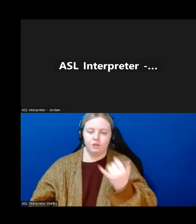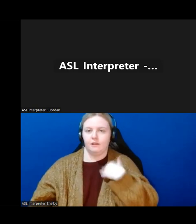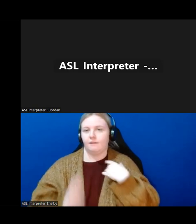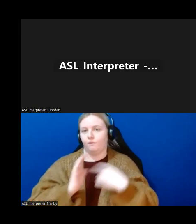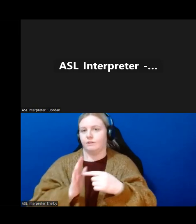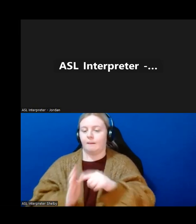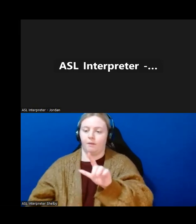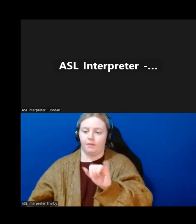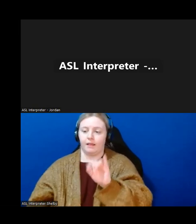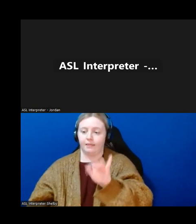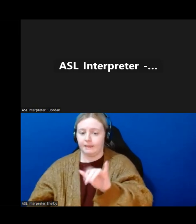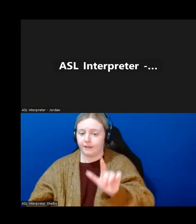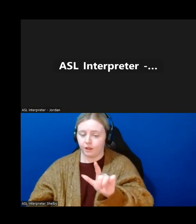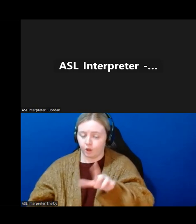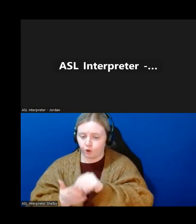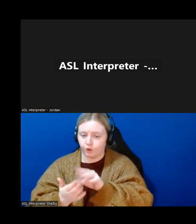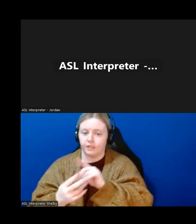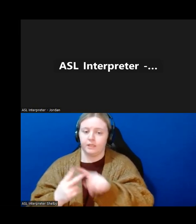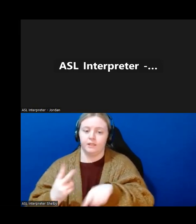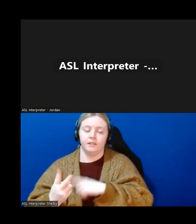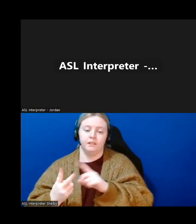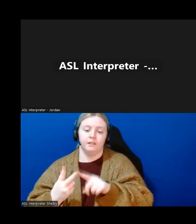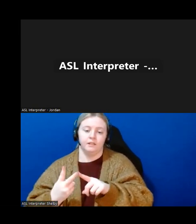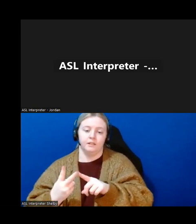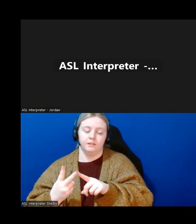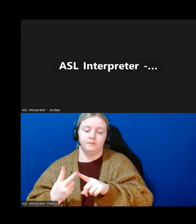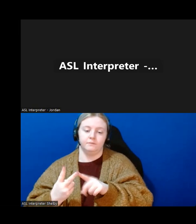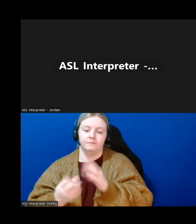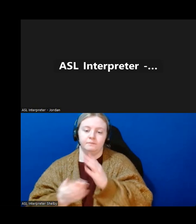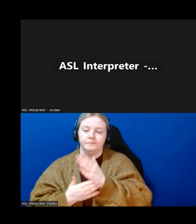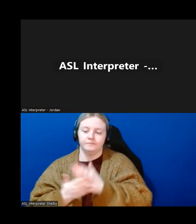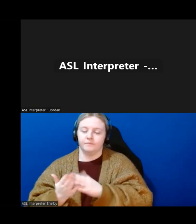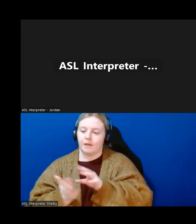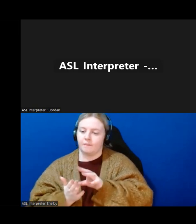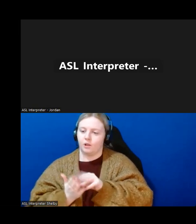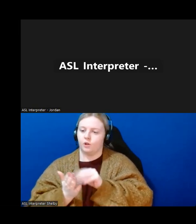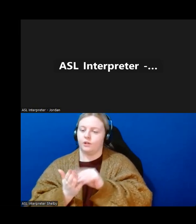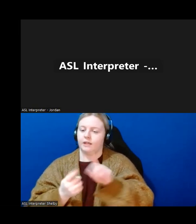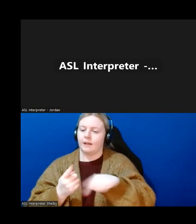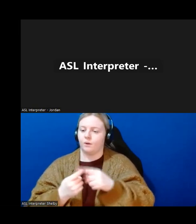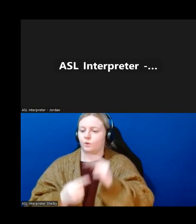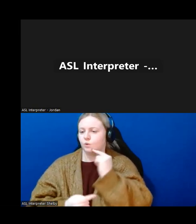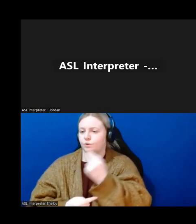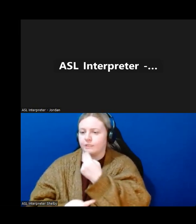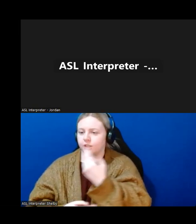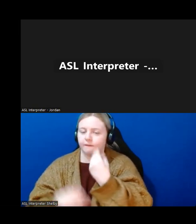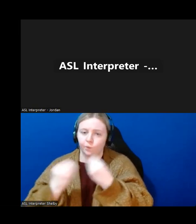We've also got some learning opportunities upcoming around nutrition. We've got a nutritionist coming in. We also